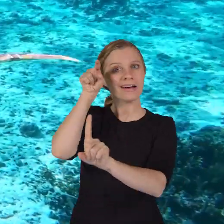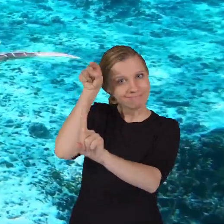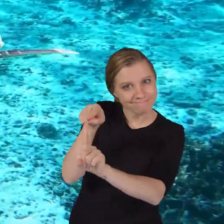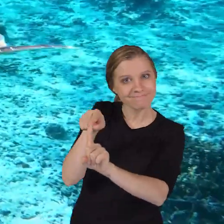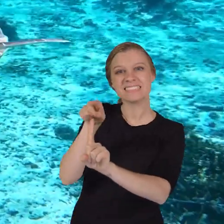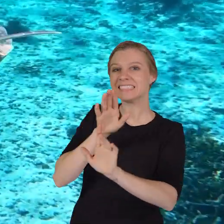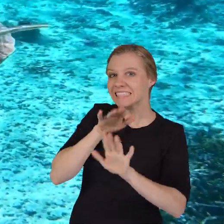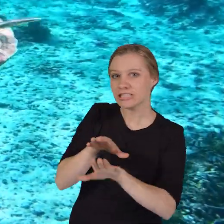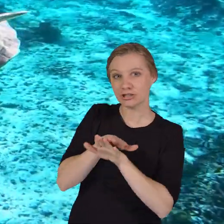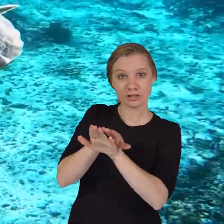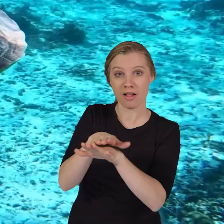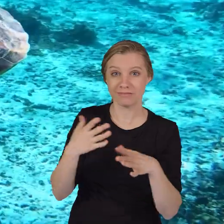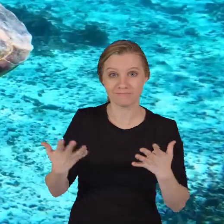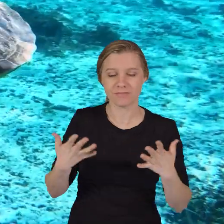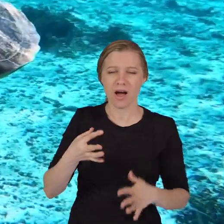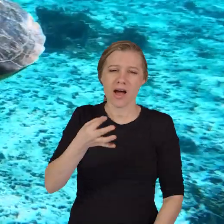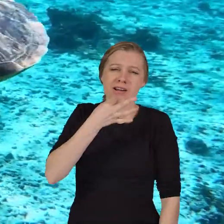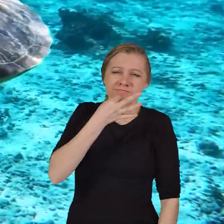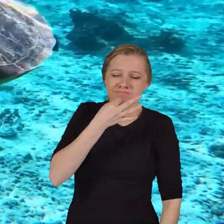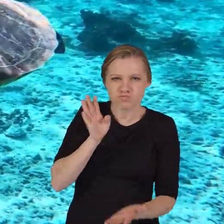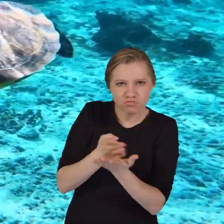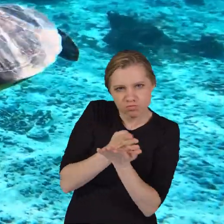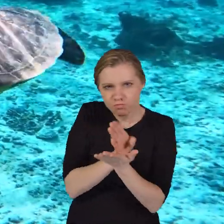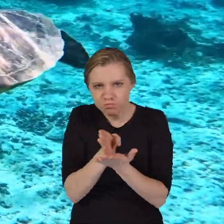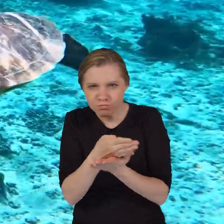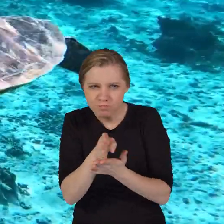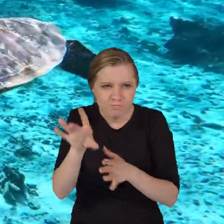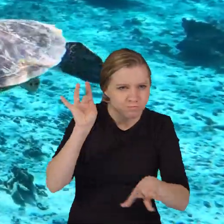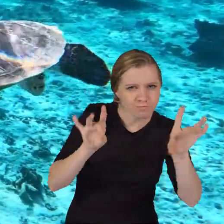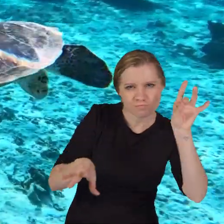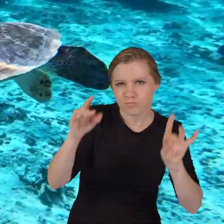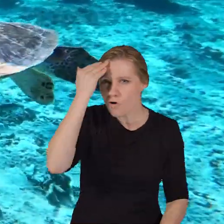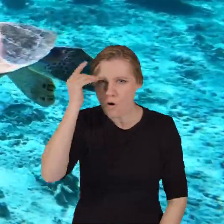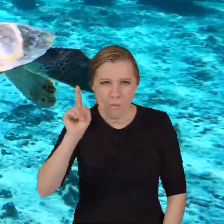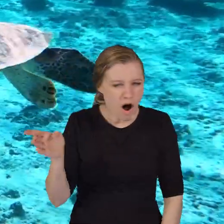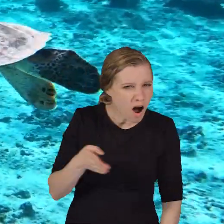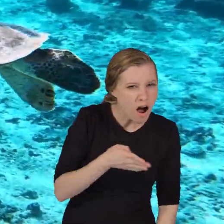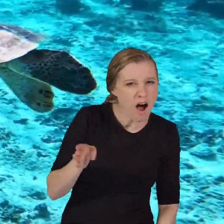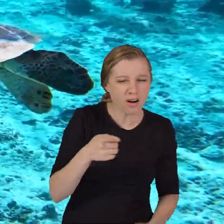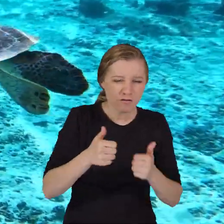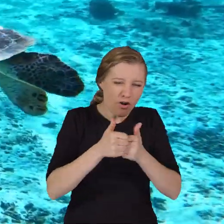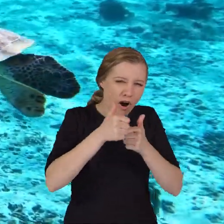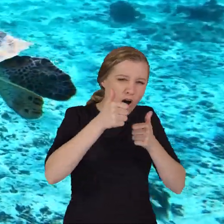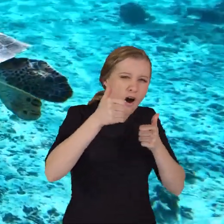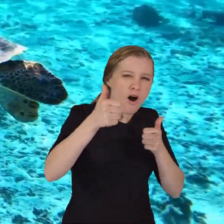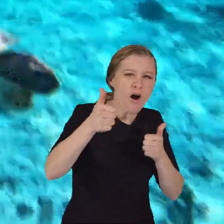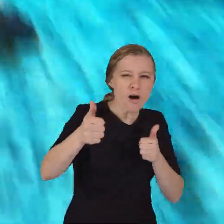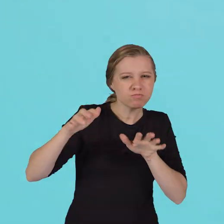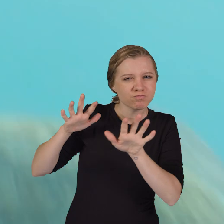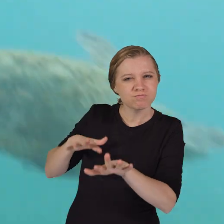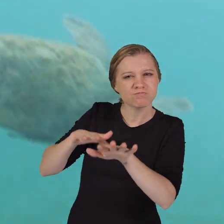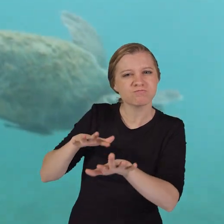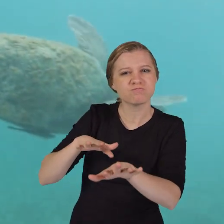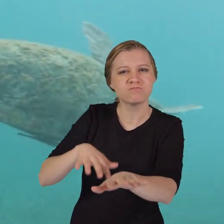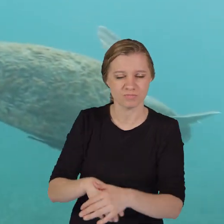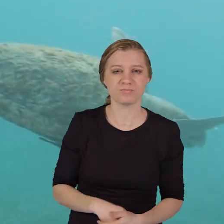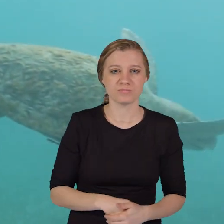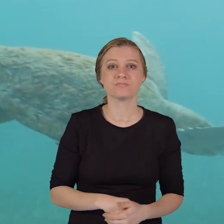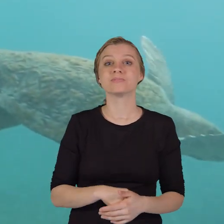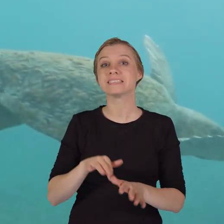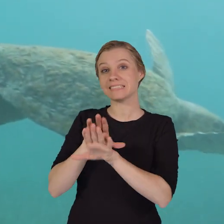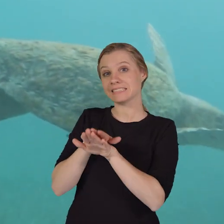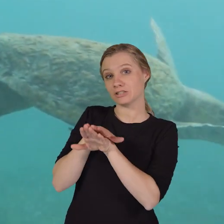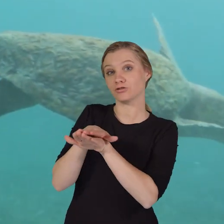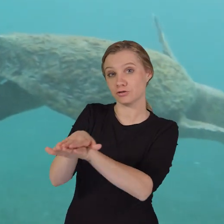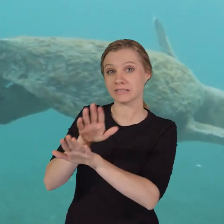particularly sea turtles, is their incredible navigation skills during long-distance migrations. Some sea turtle